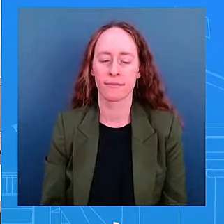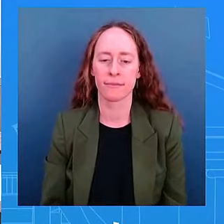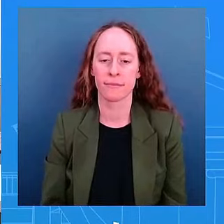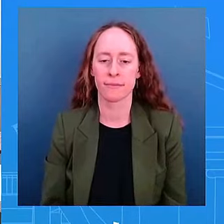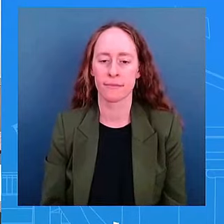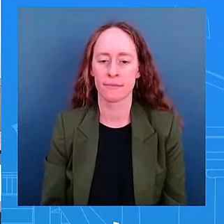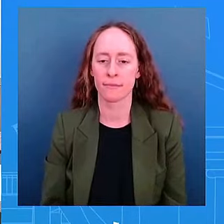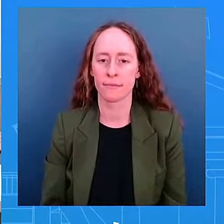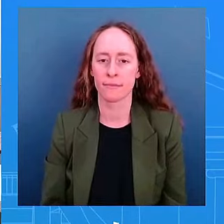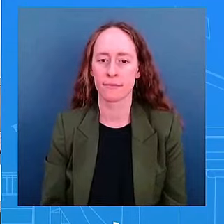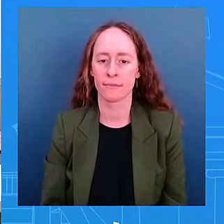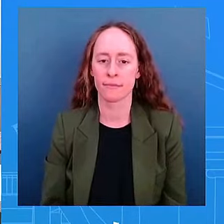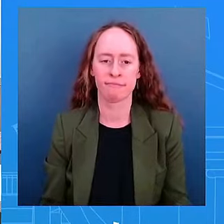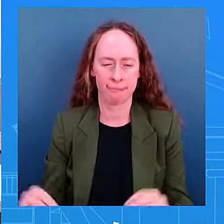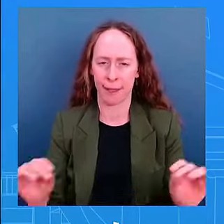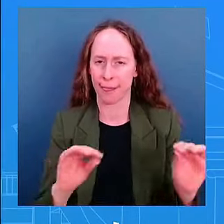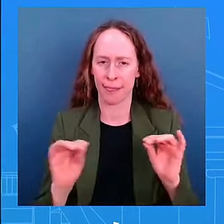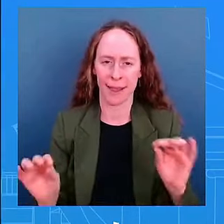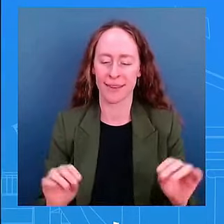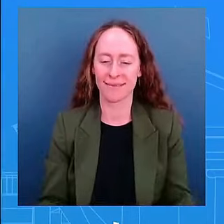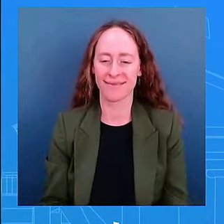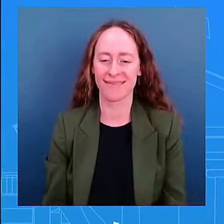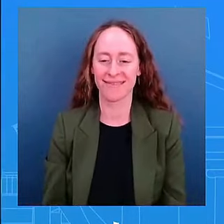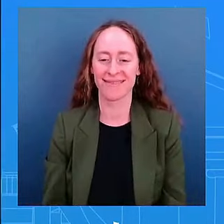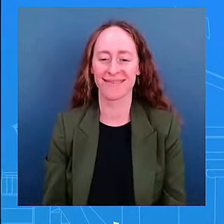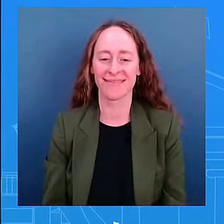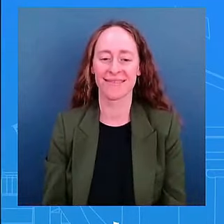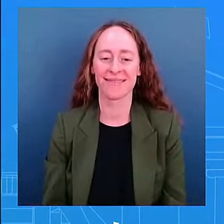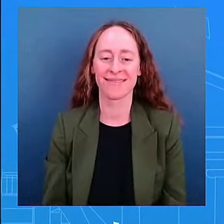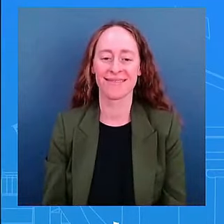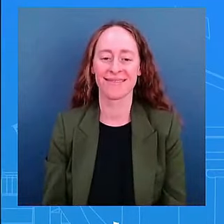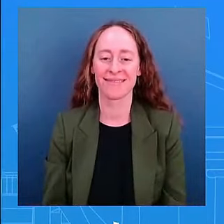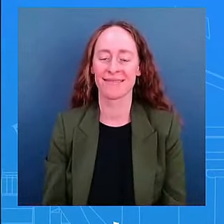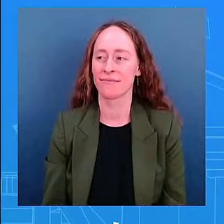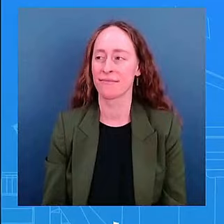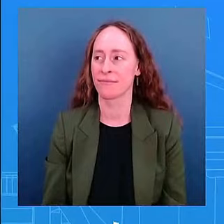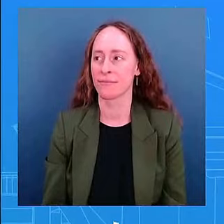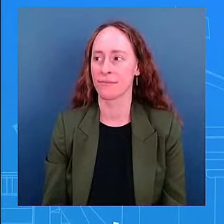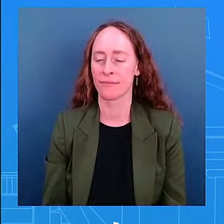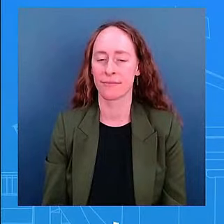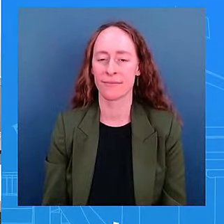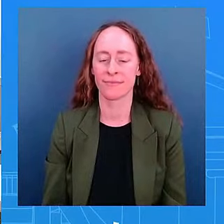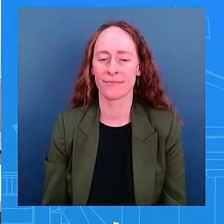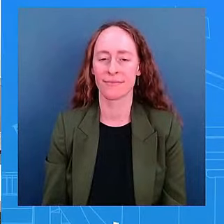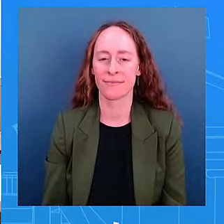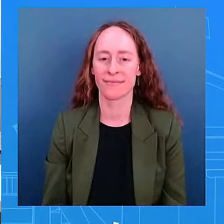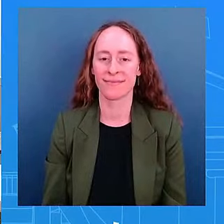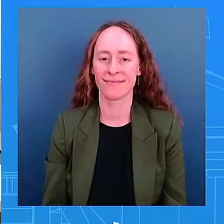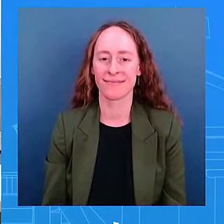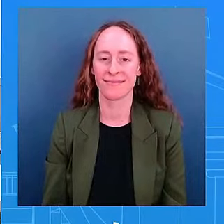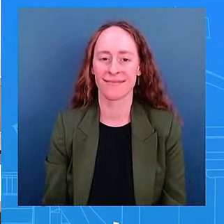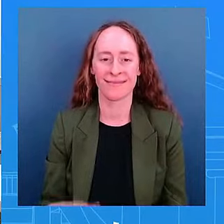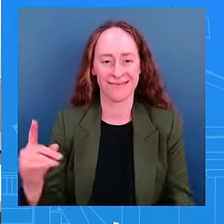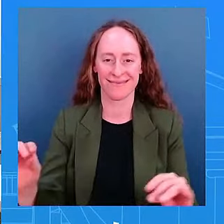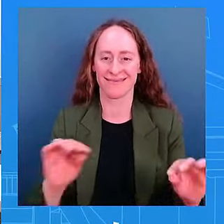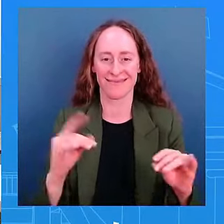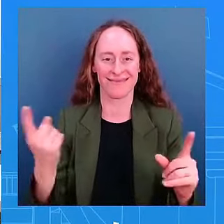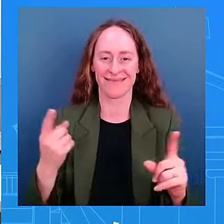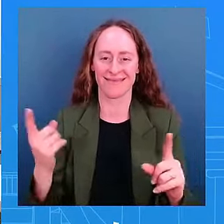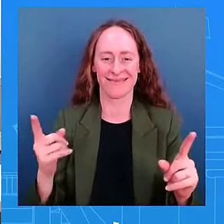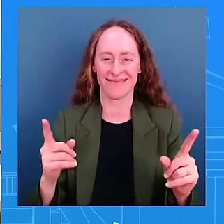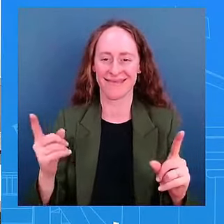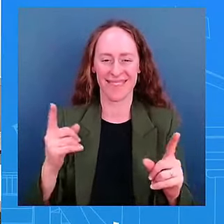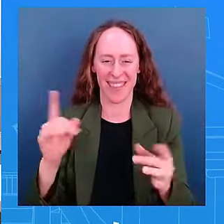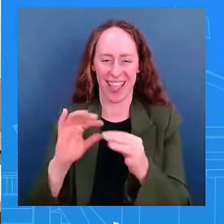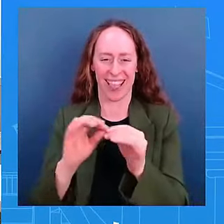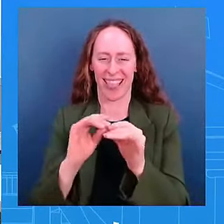to you and to everyone for that yes it's always reuters last time it was steve i take take all the way for that but we love